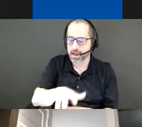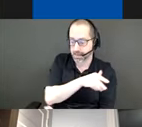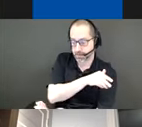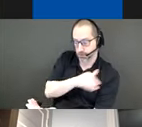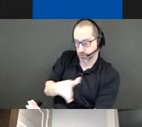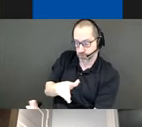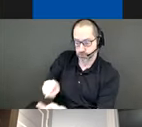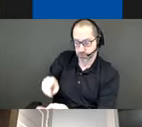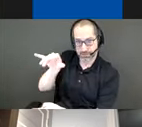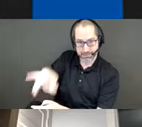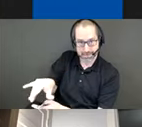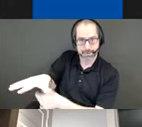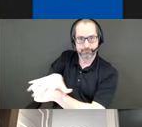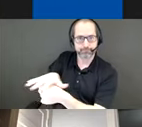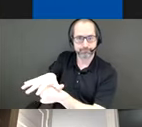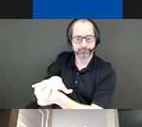site too.